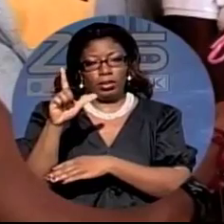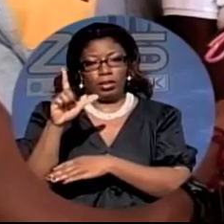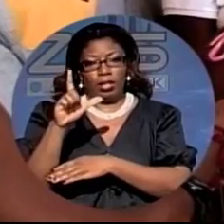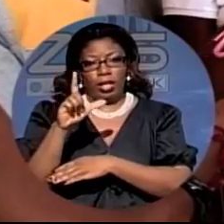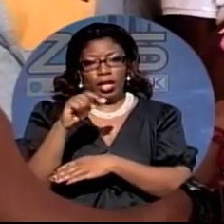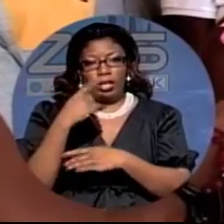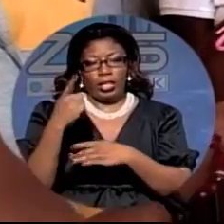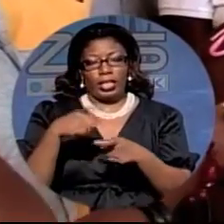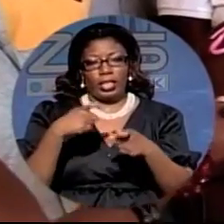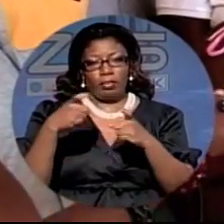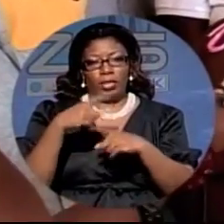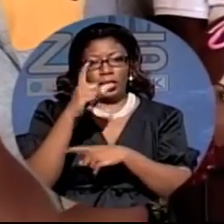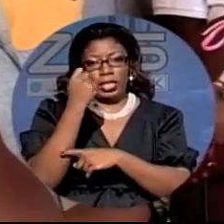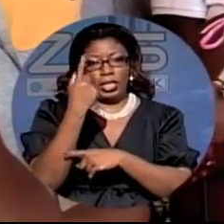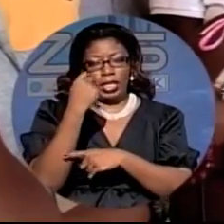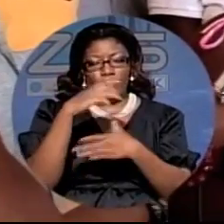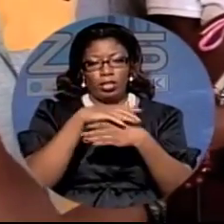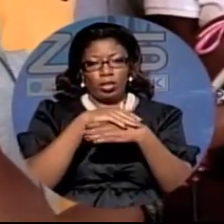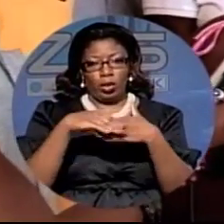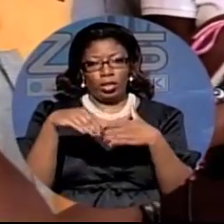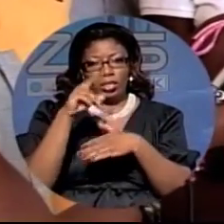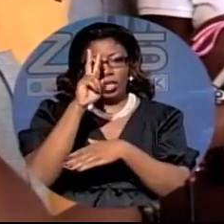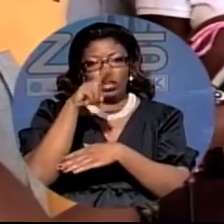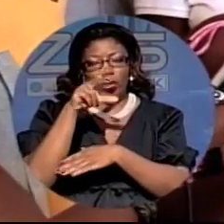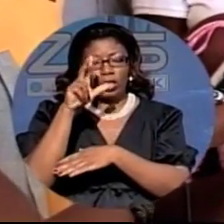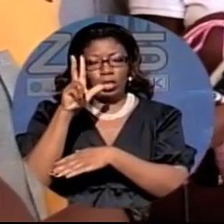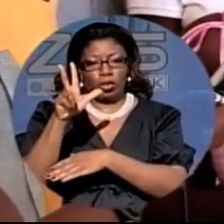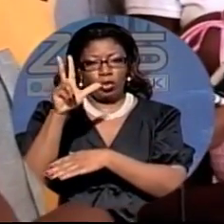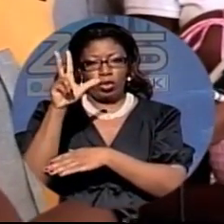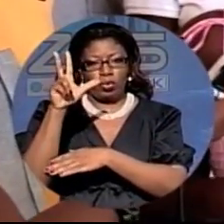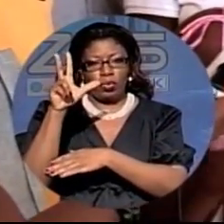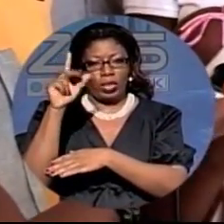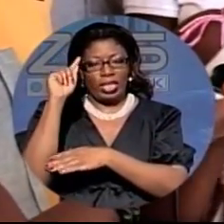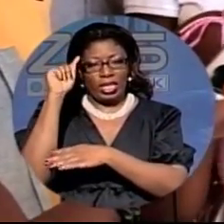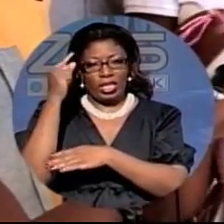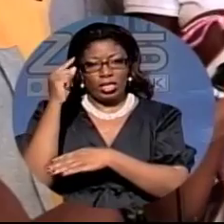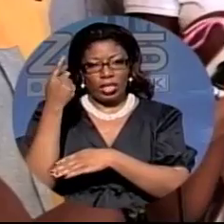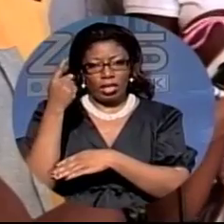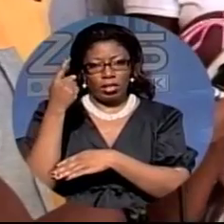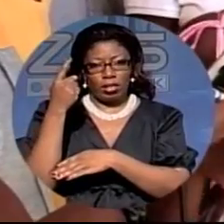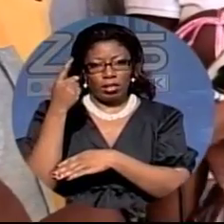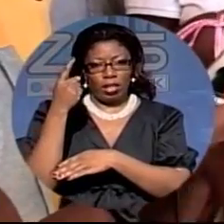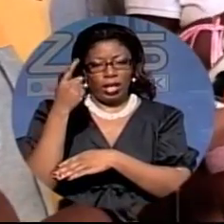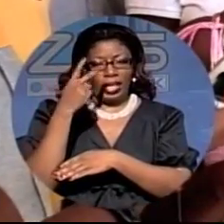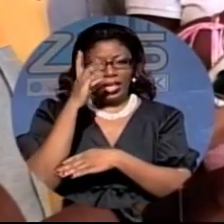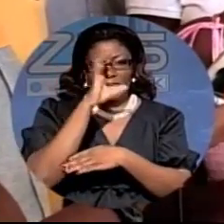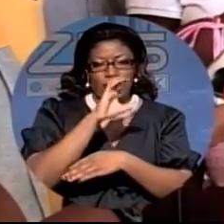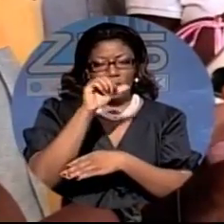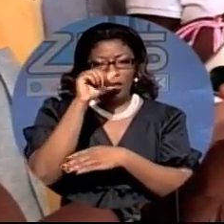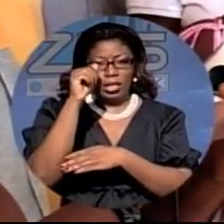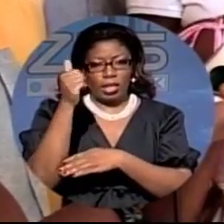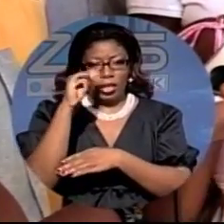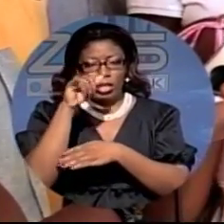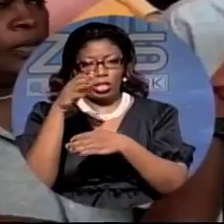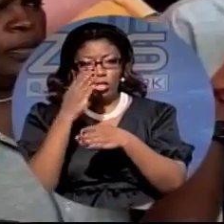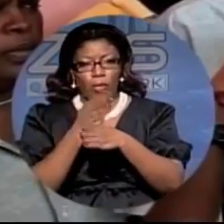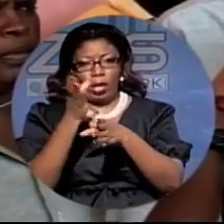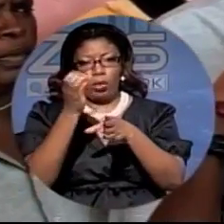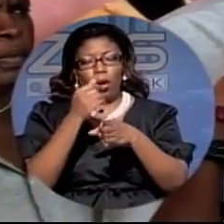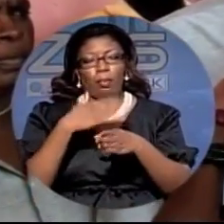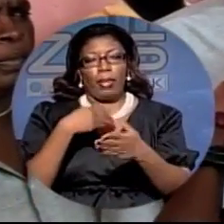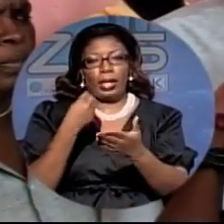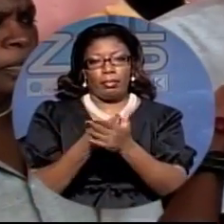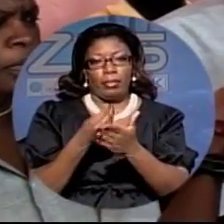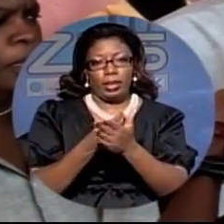at 11 and 23 cents then they can't seek a job but no other places because you're ready to fire me if that's the case i want my money